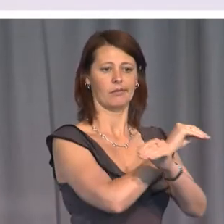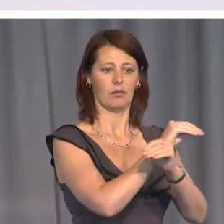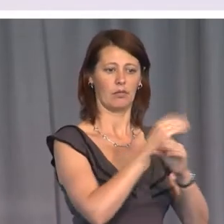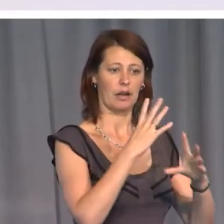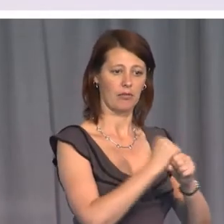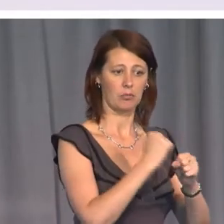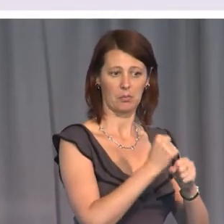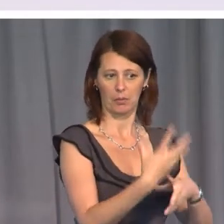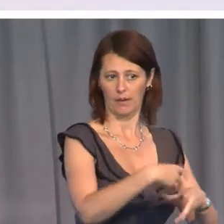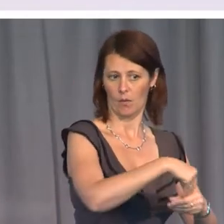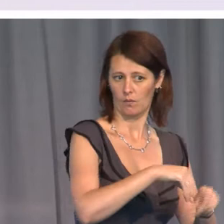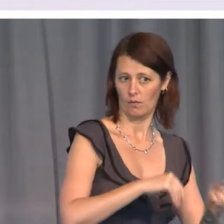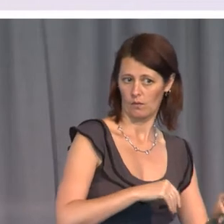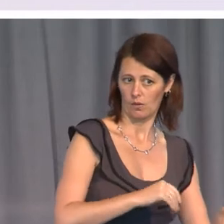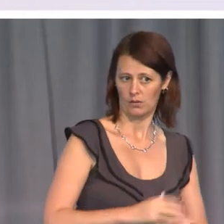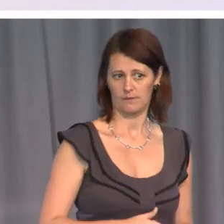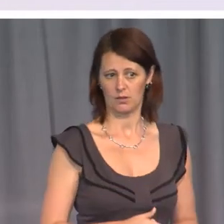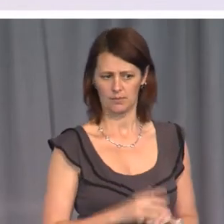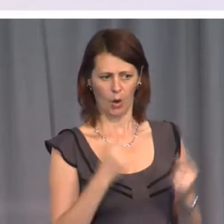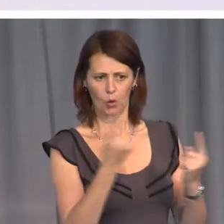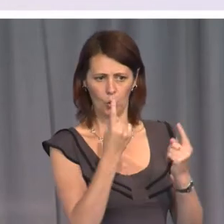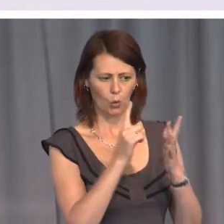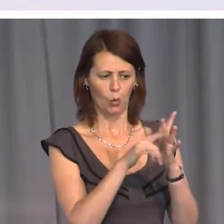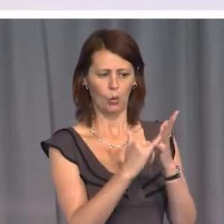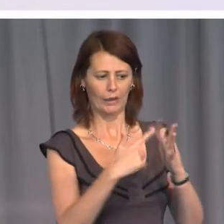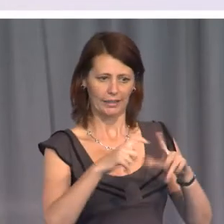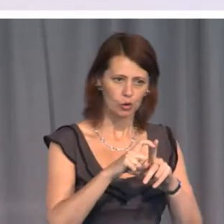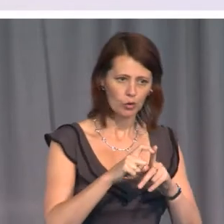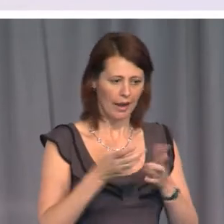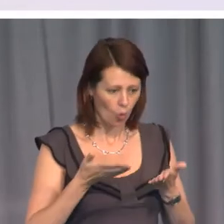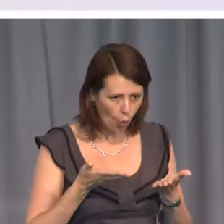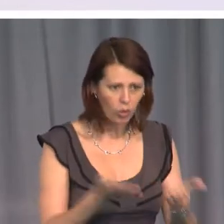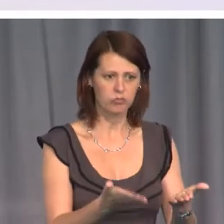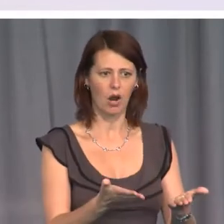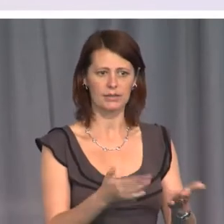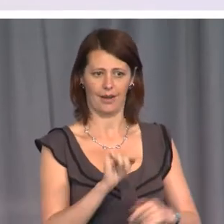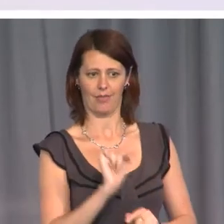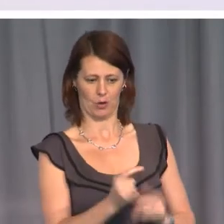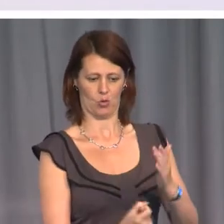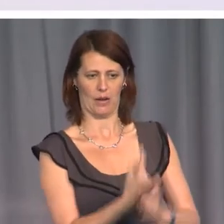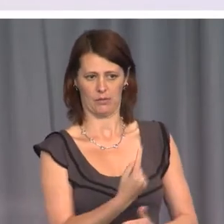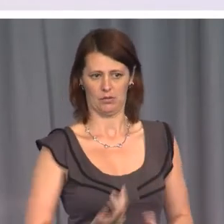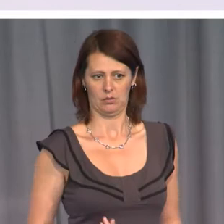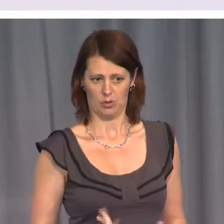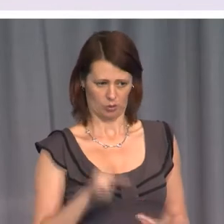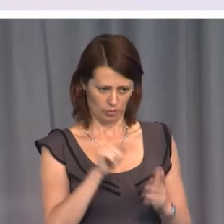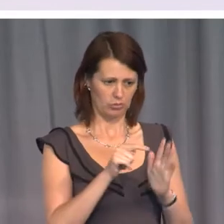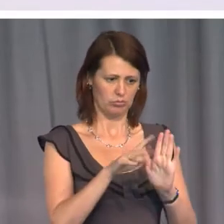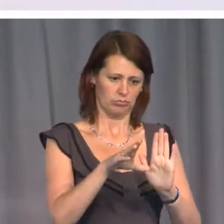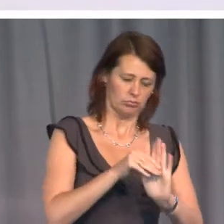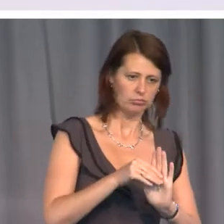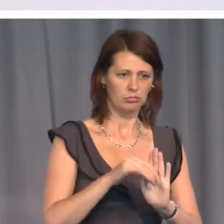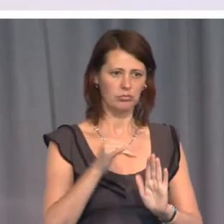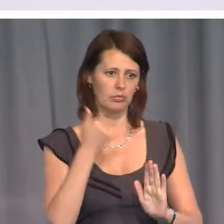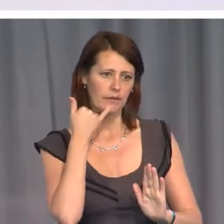was who issued an authorisation requiring the tapping of the telephone